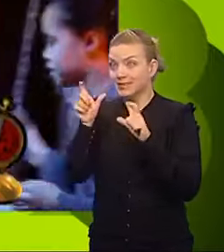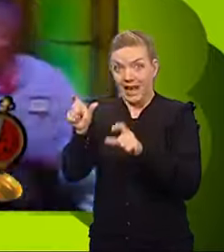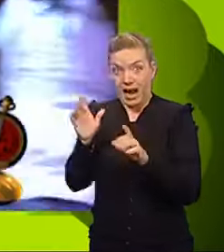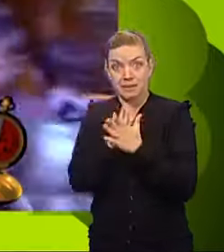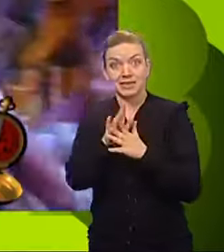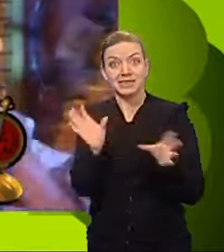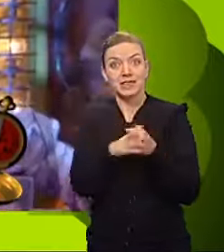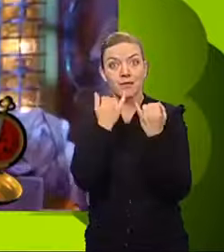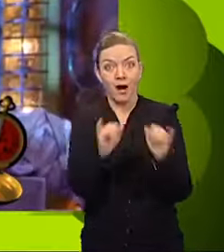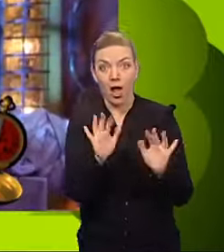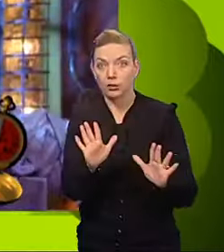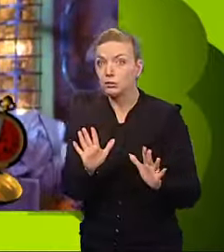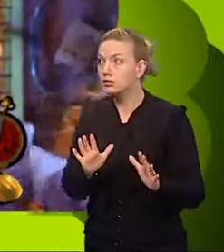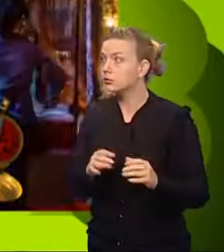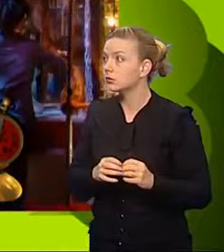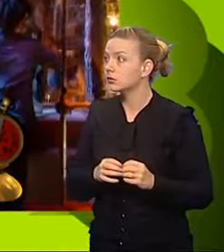scaring me then.